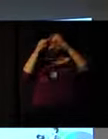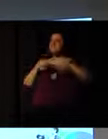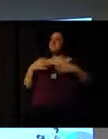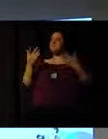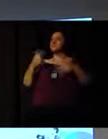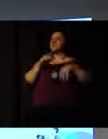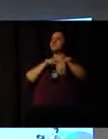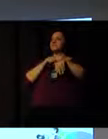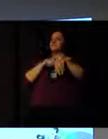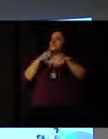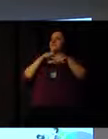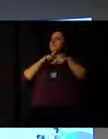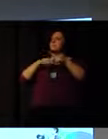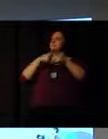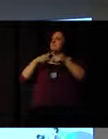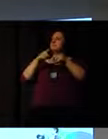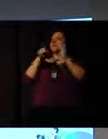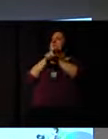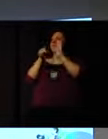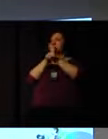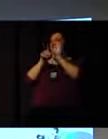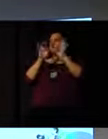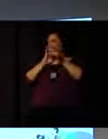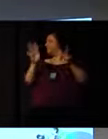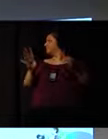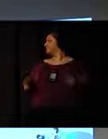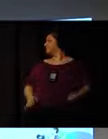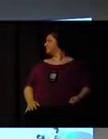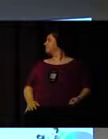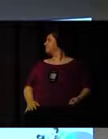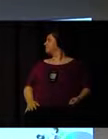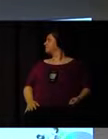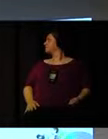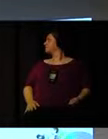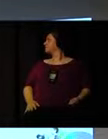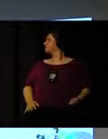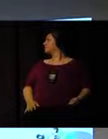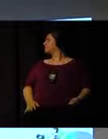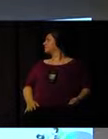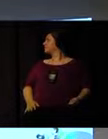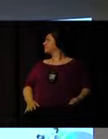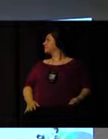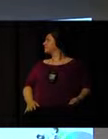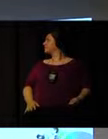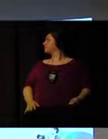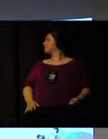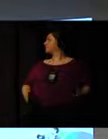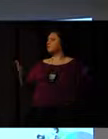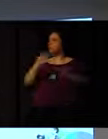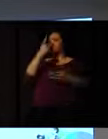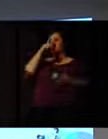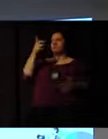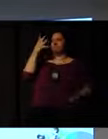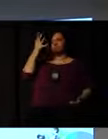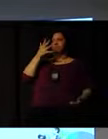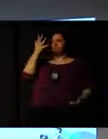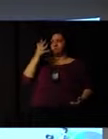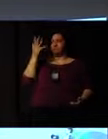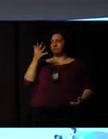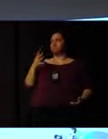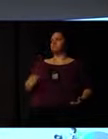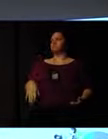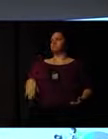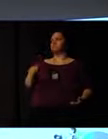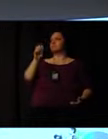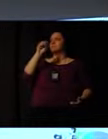speakers have been very correct as the time of their speeches. Now, I pass the floor to our